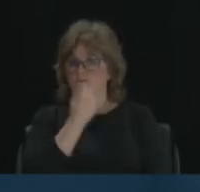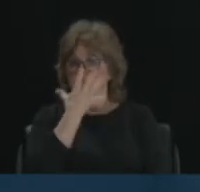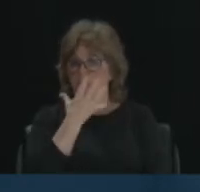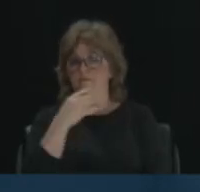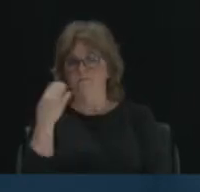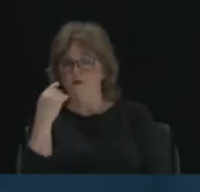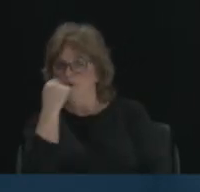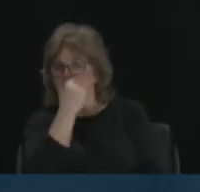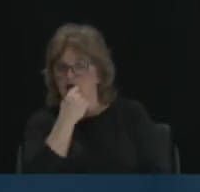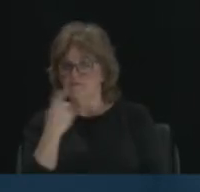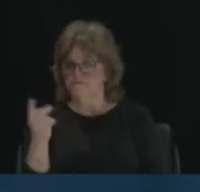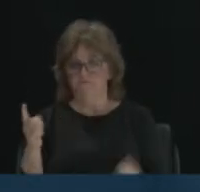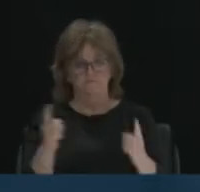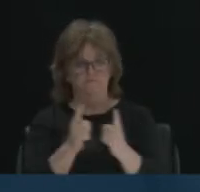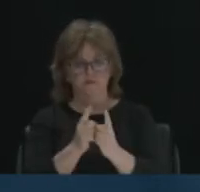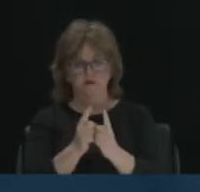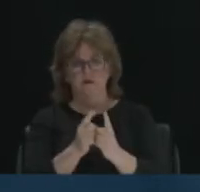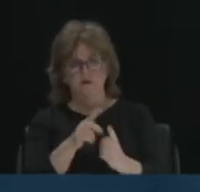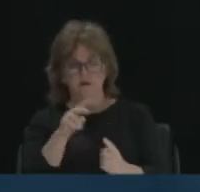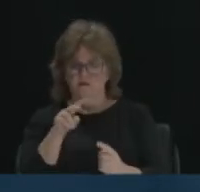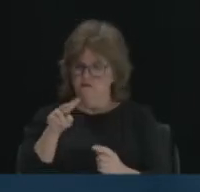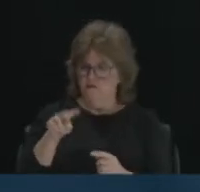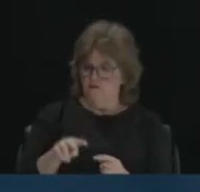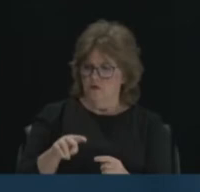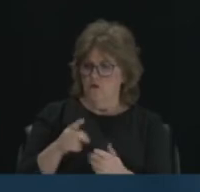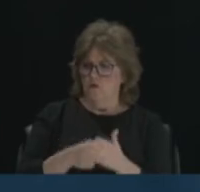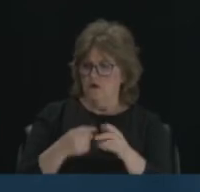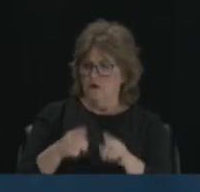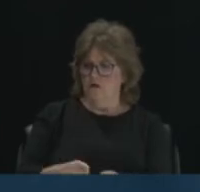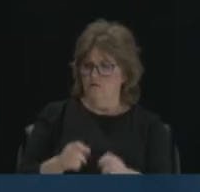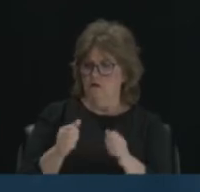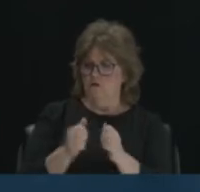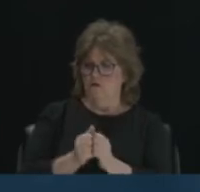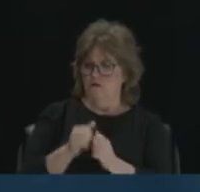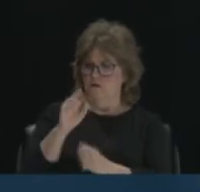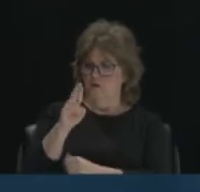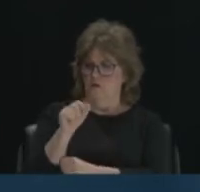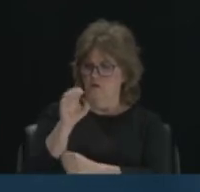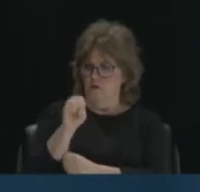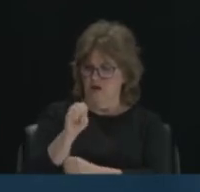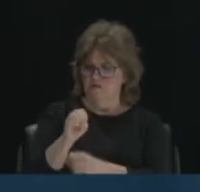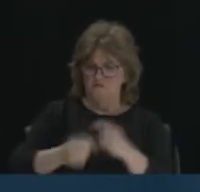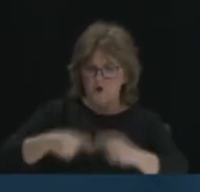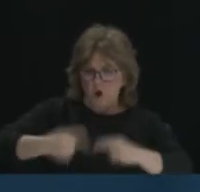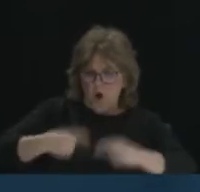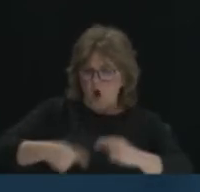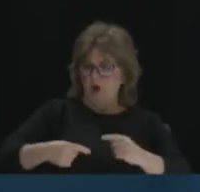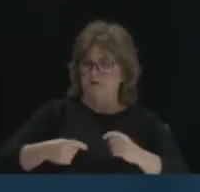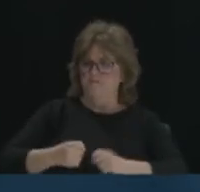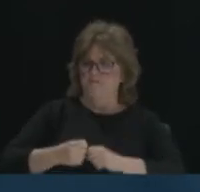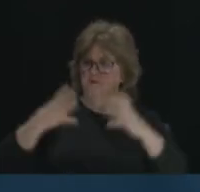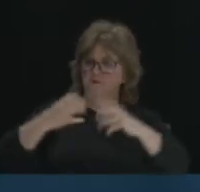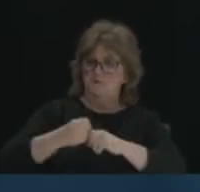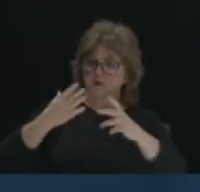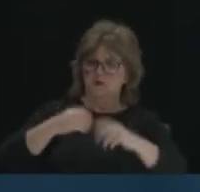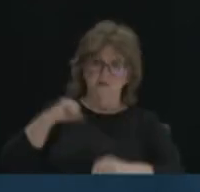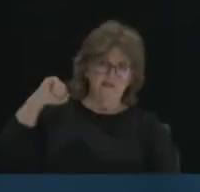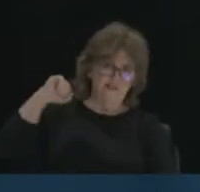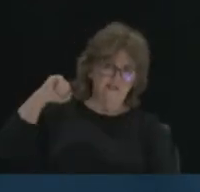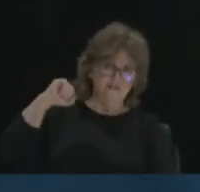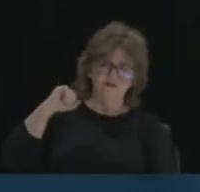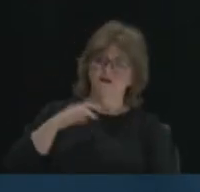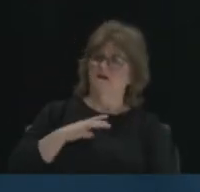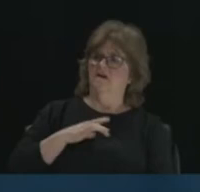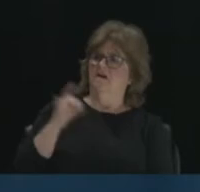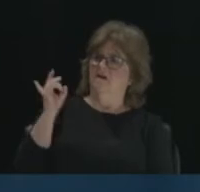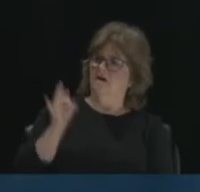crossed. She did not like what she was seeing as relates to the race riots or basically race riots and the lynchings, the lynchings, more